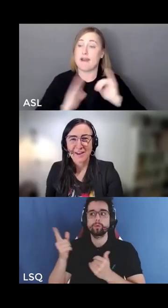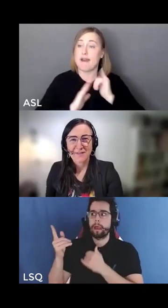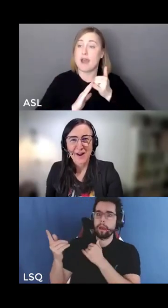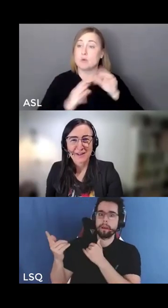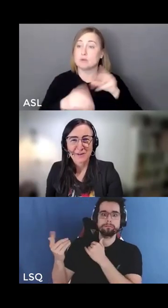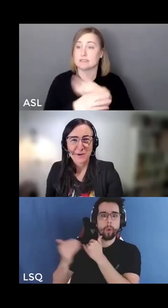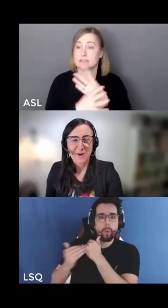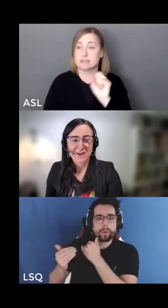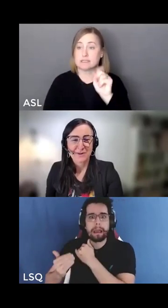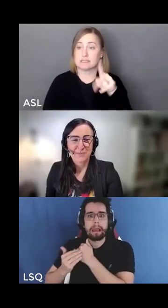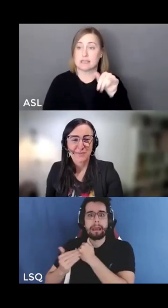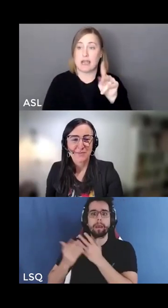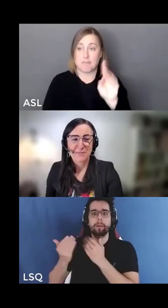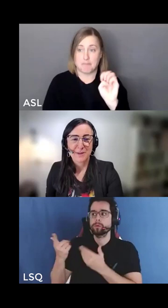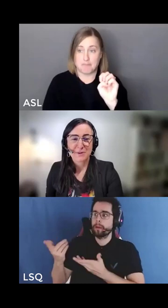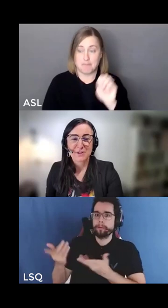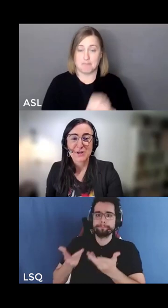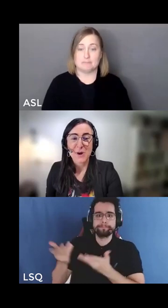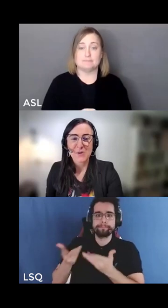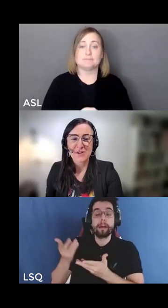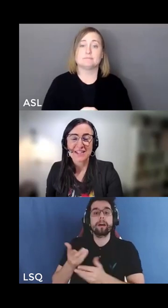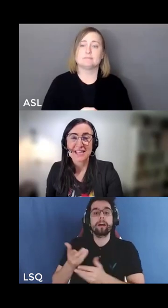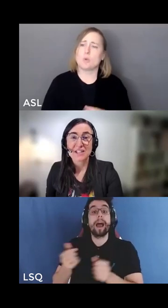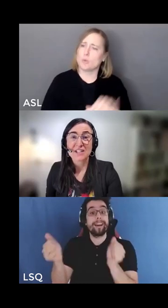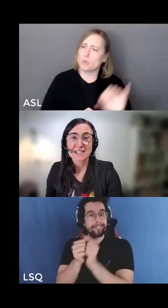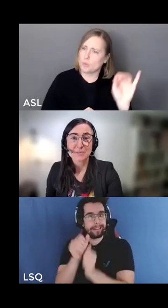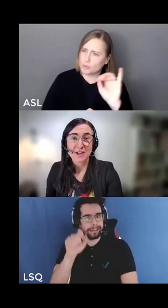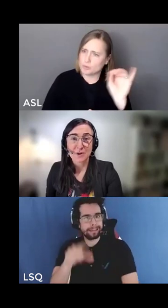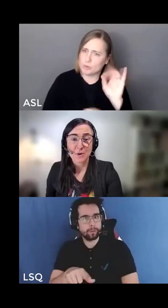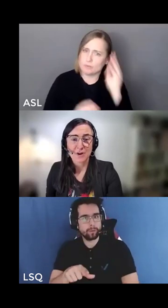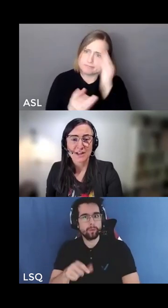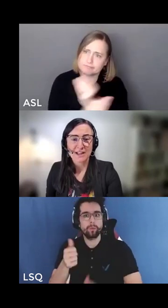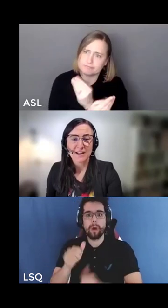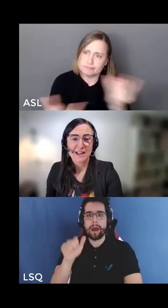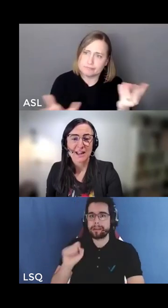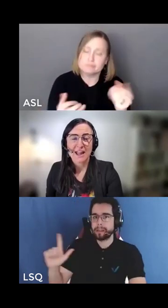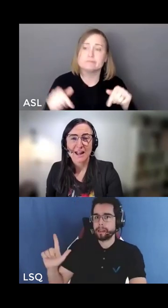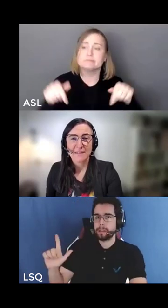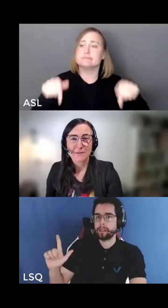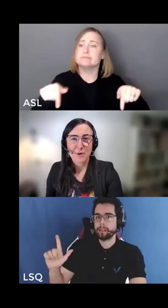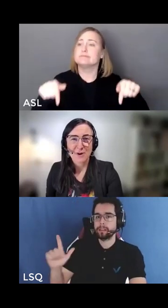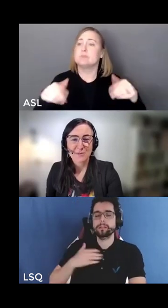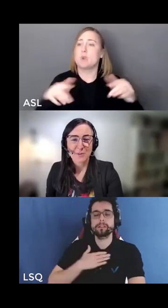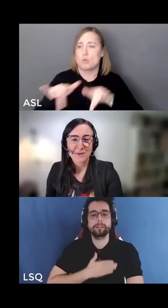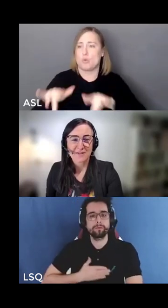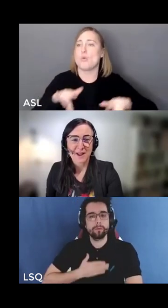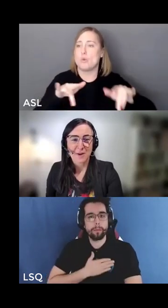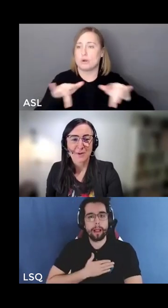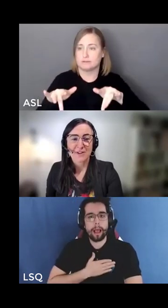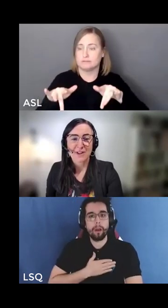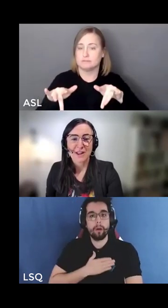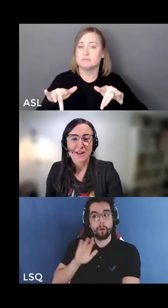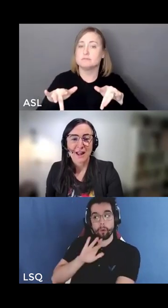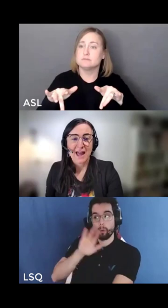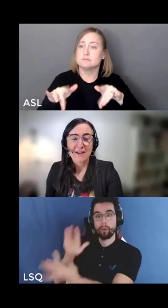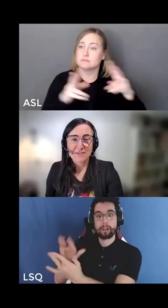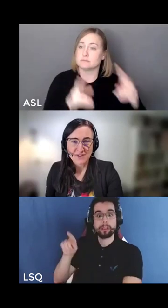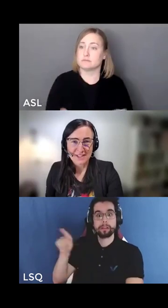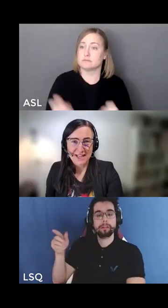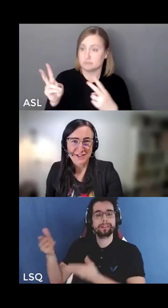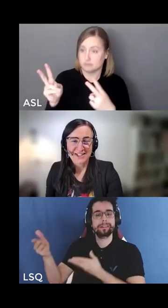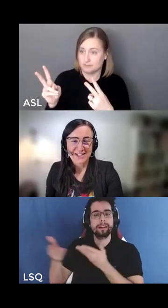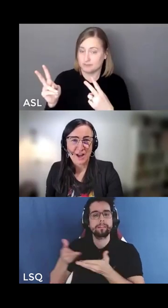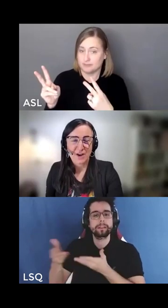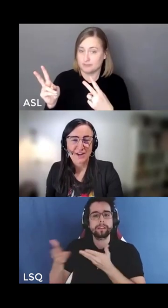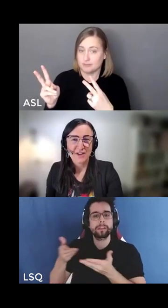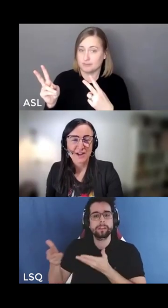And finally we wanted people to know that this session is being recorded and the recording will be available after